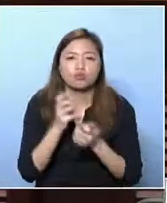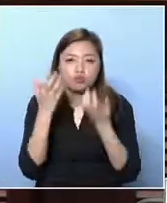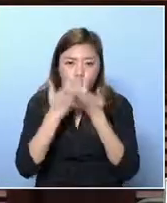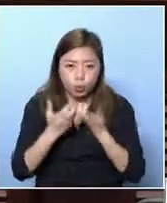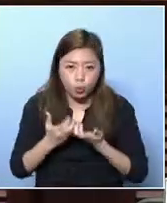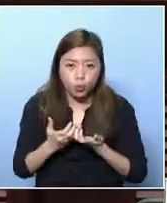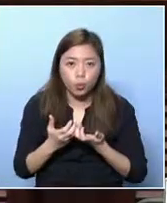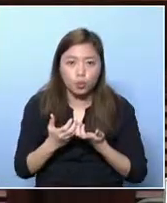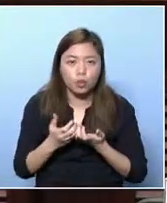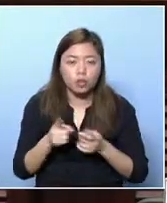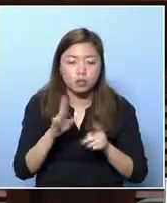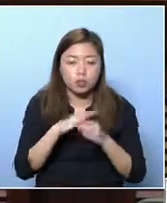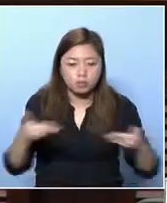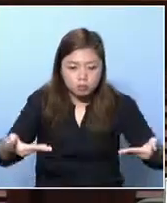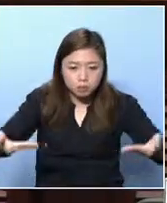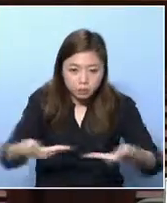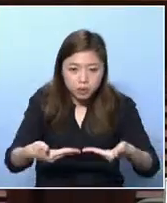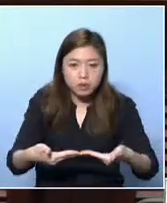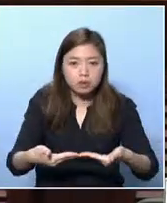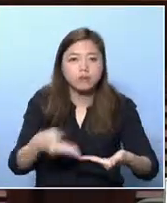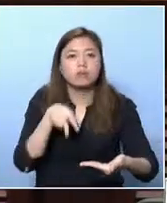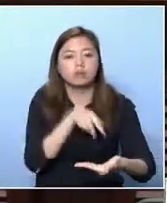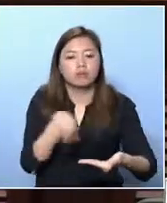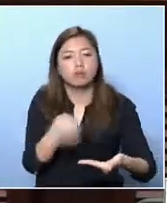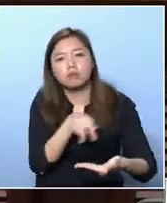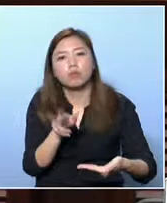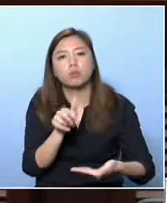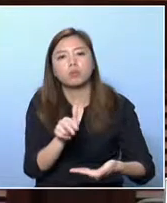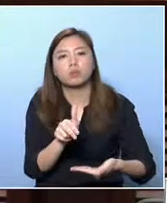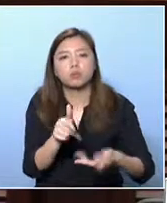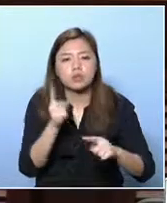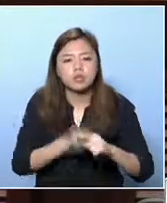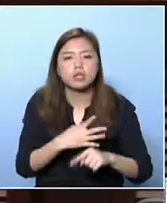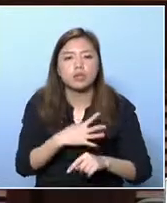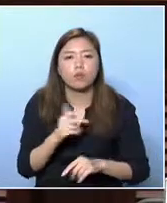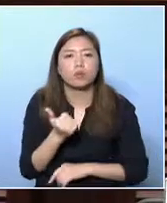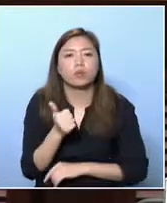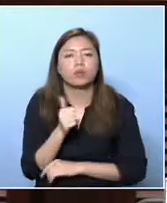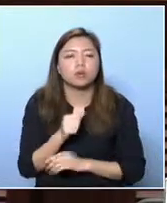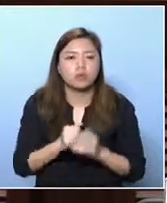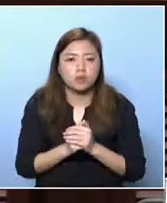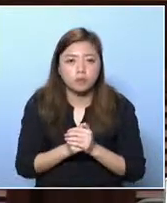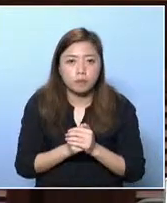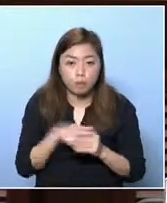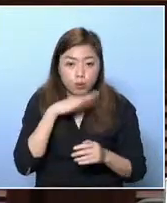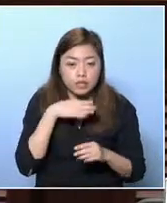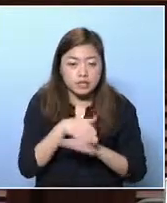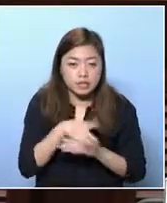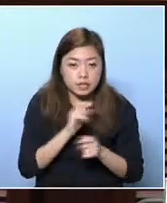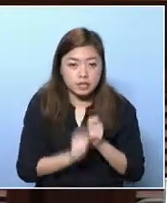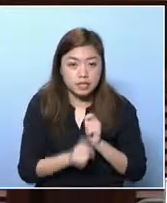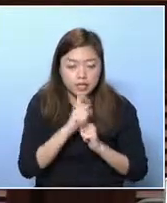is a foregone conclusion? Well, we have to look at the actual situation